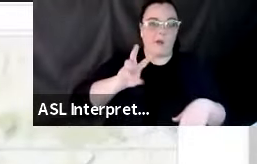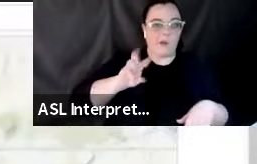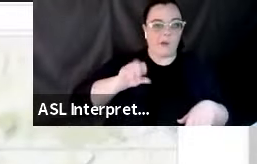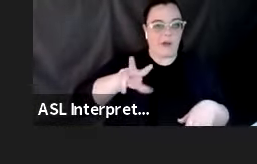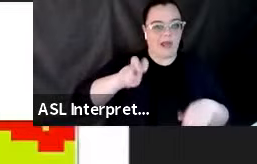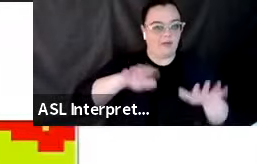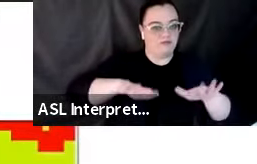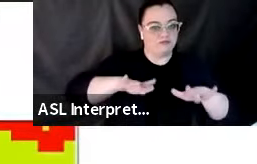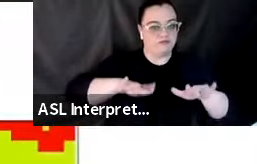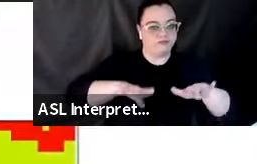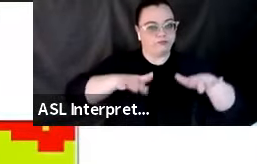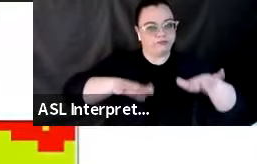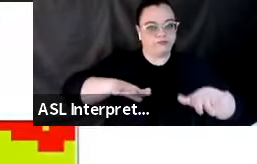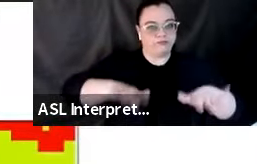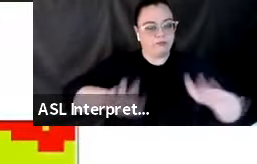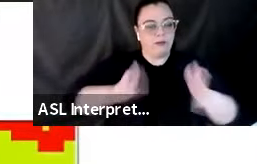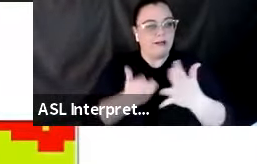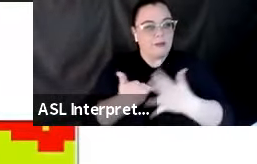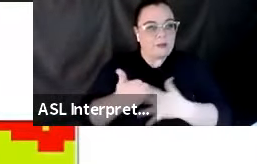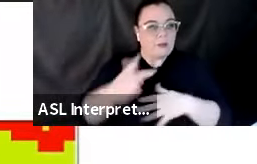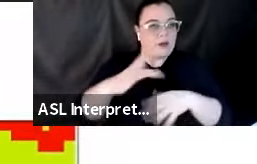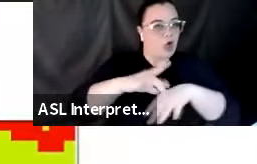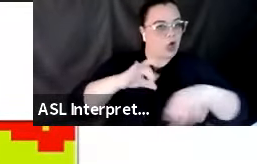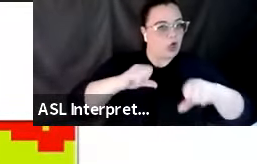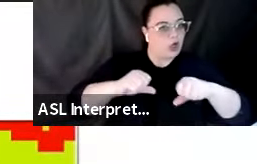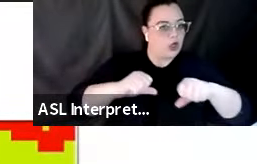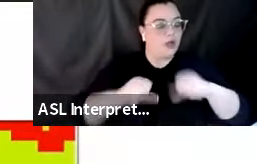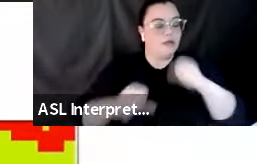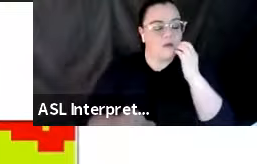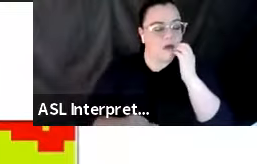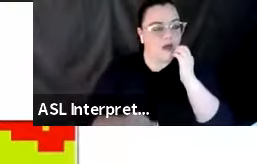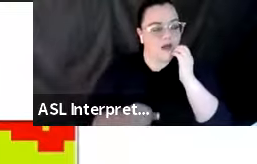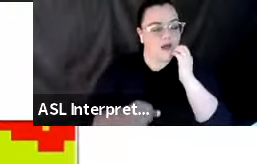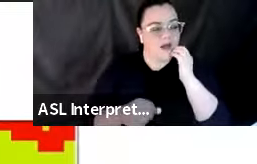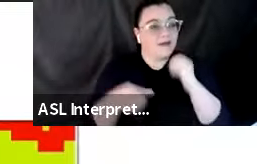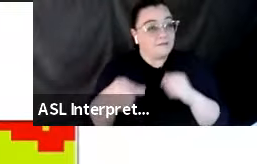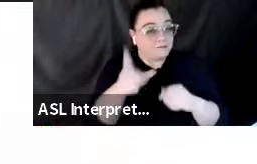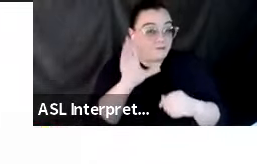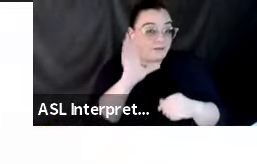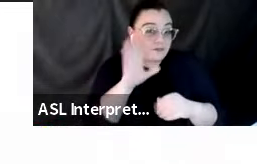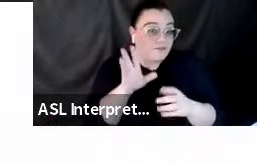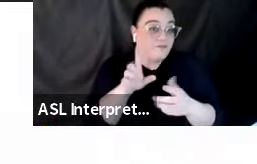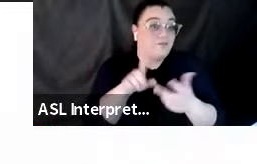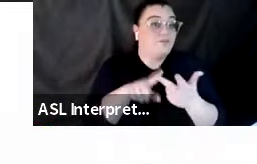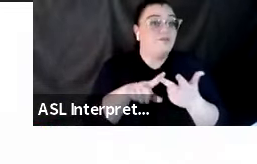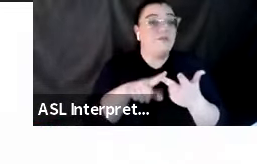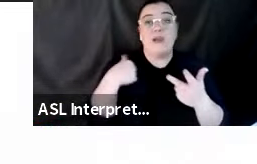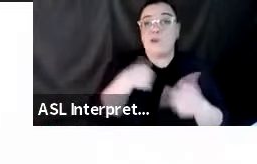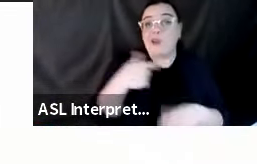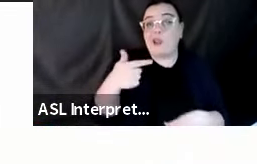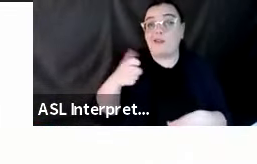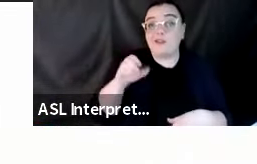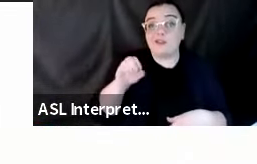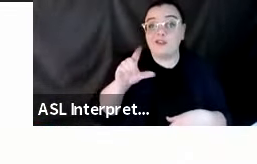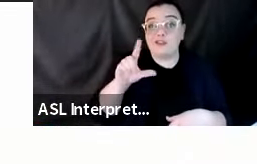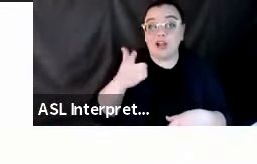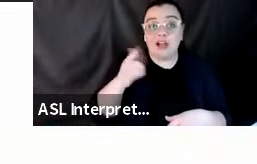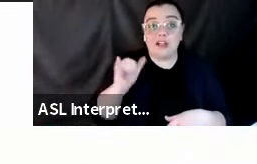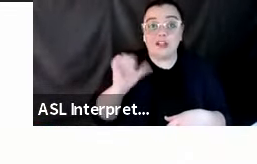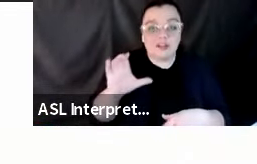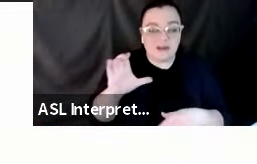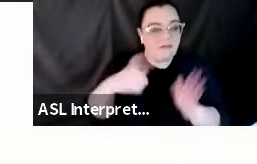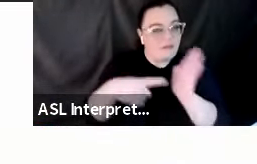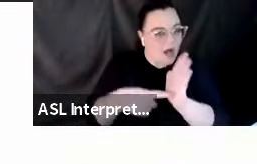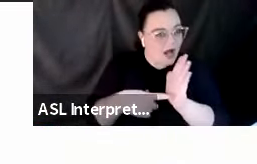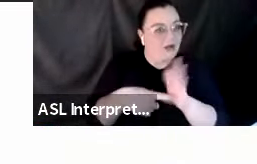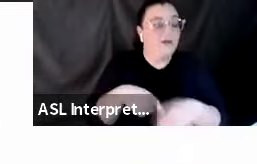depending on what the geologic units they, they, they go through. We have the geologic models themselves. We have, uh,